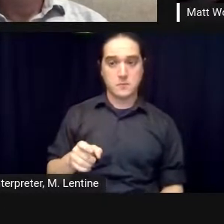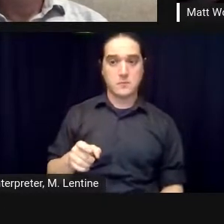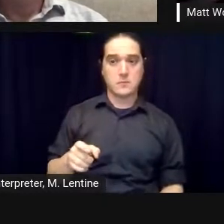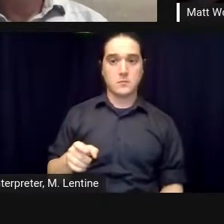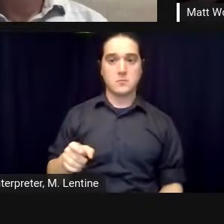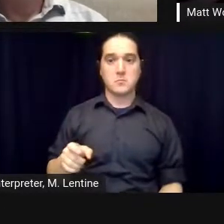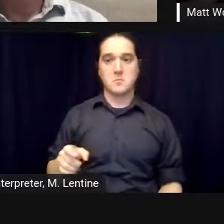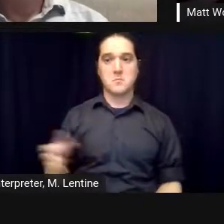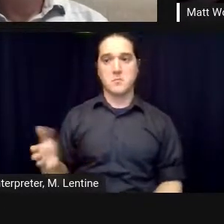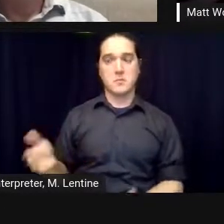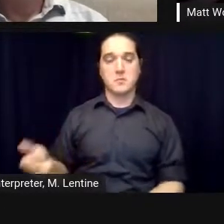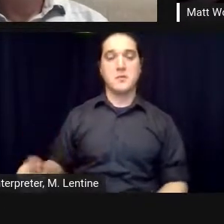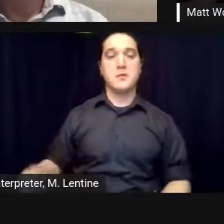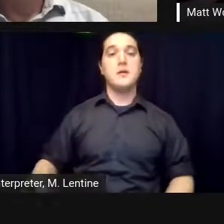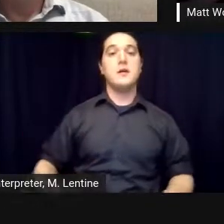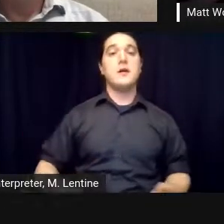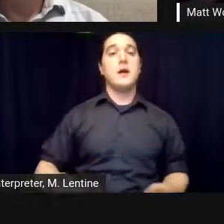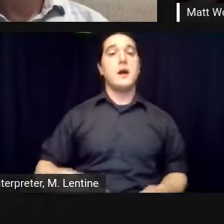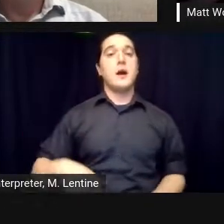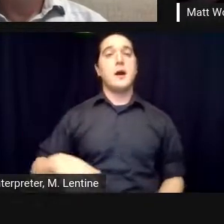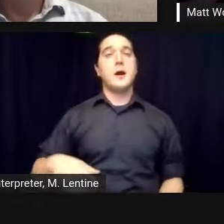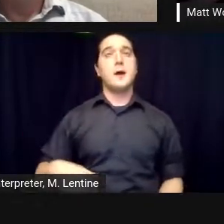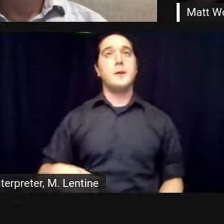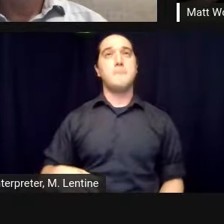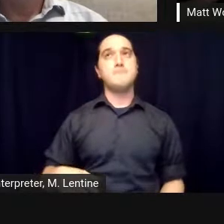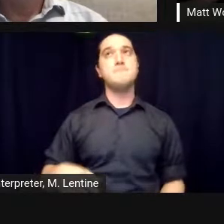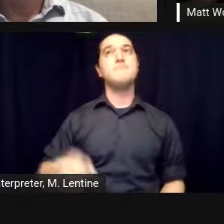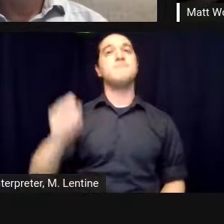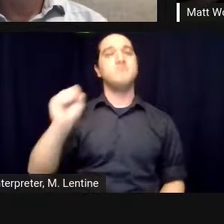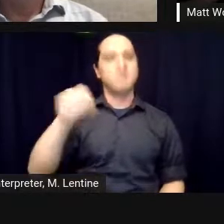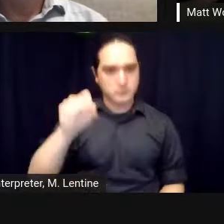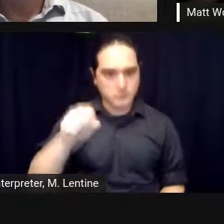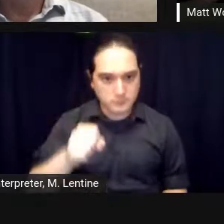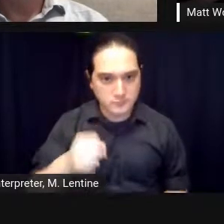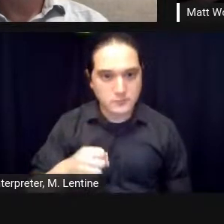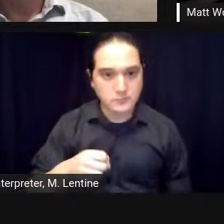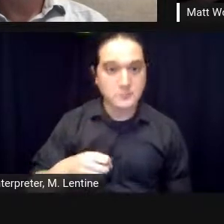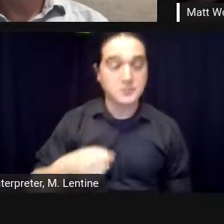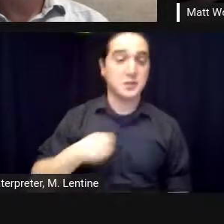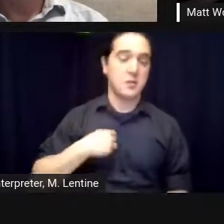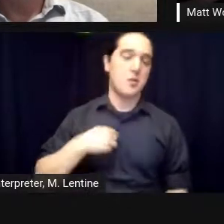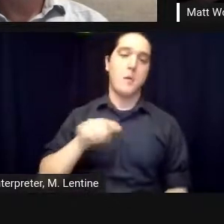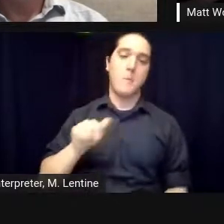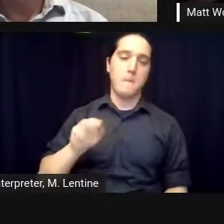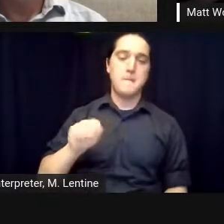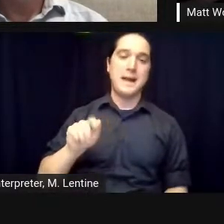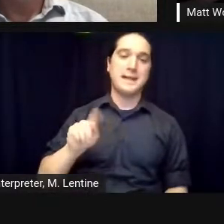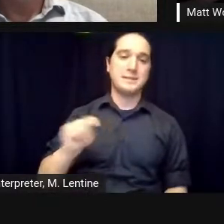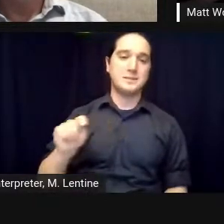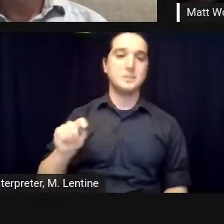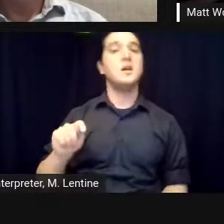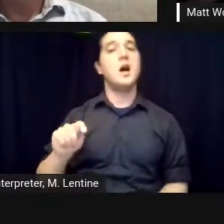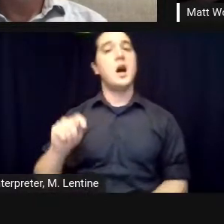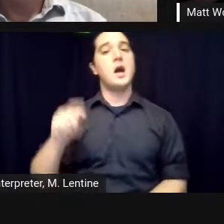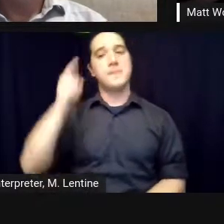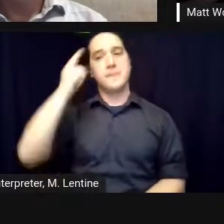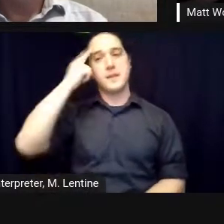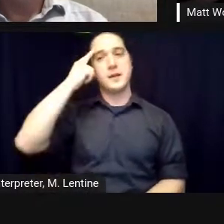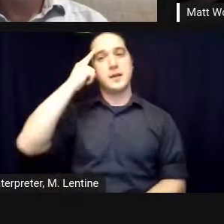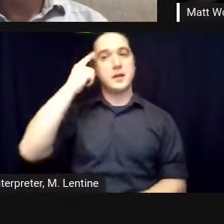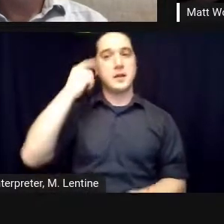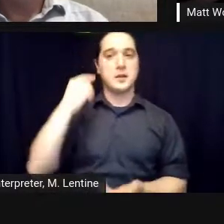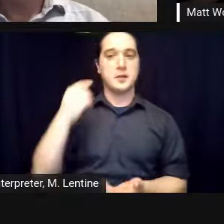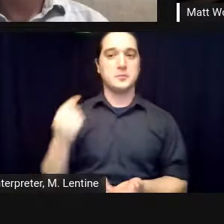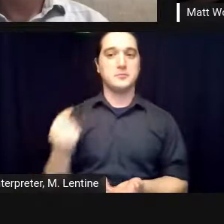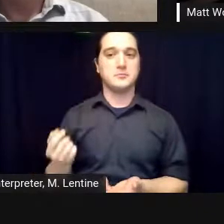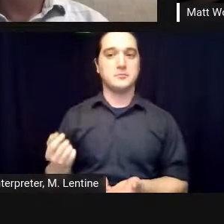makes the metaphor of biosphere to a kind of contemporary political dilemma as well um but of course now